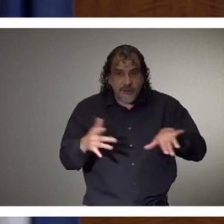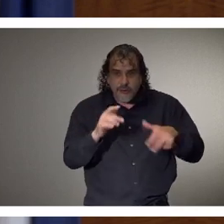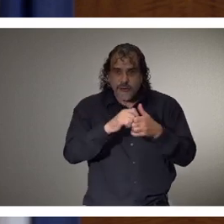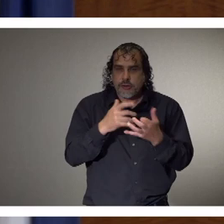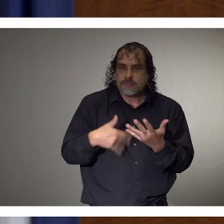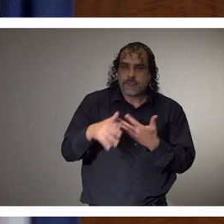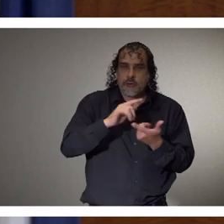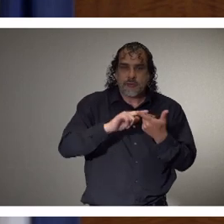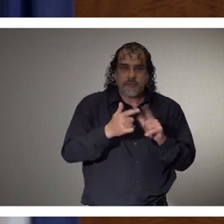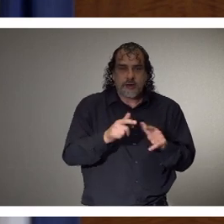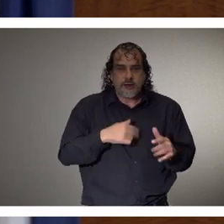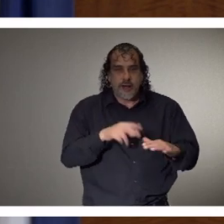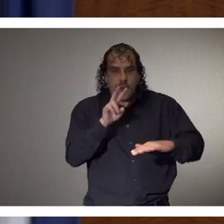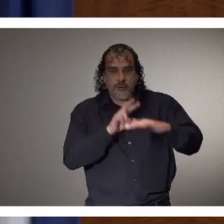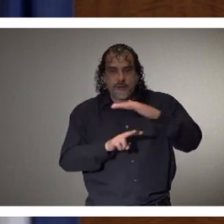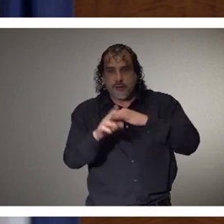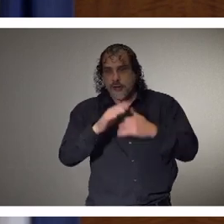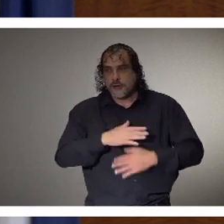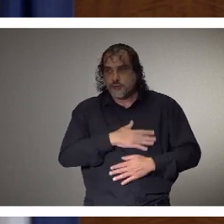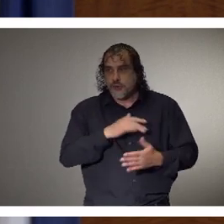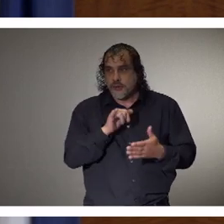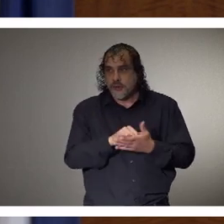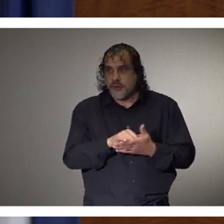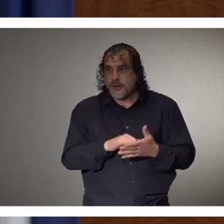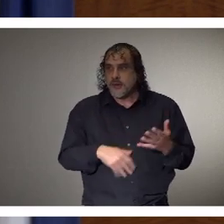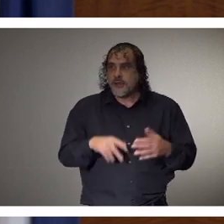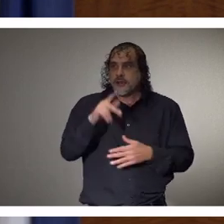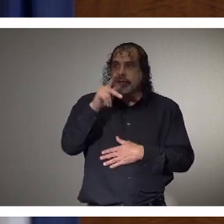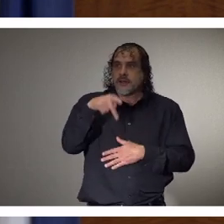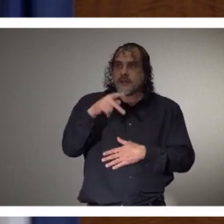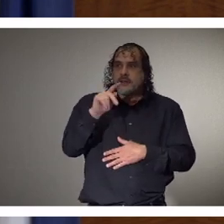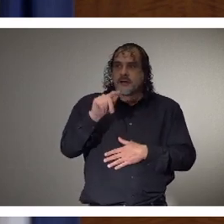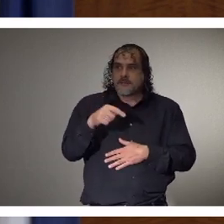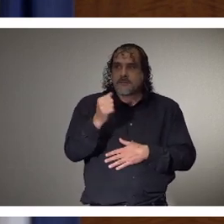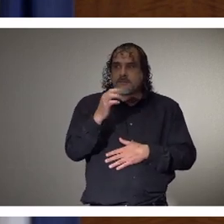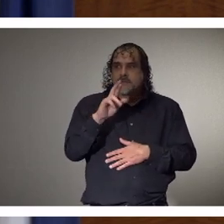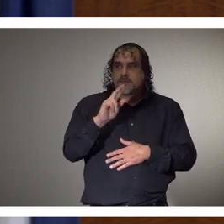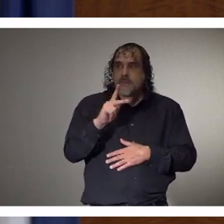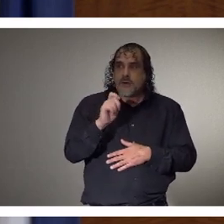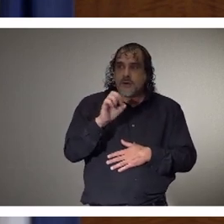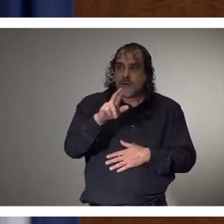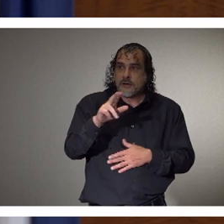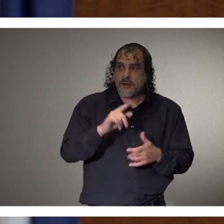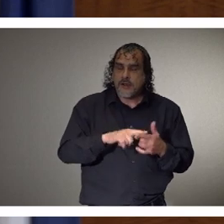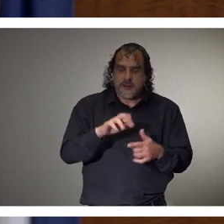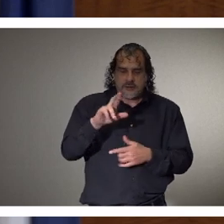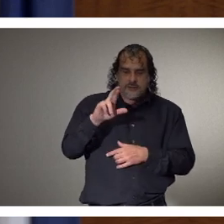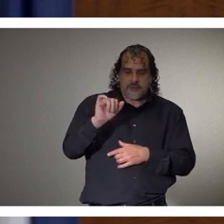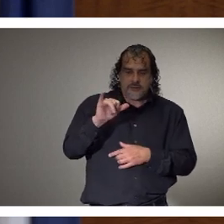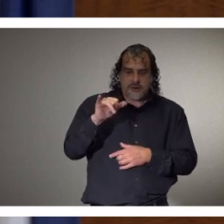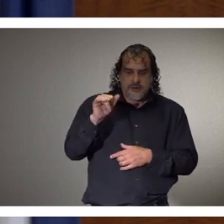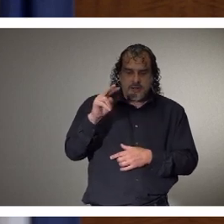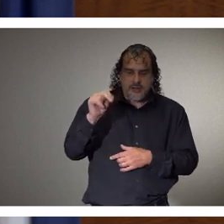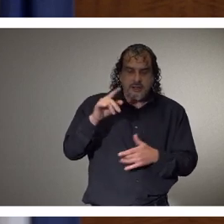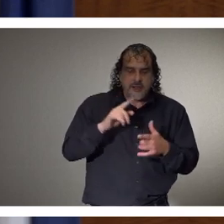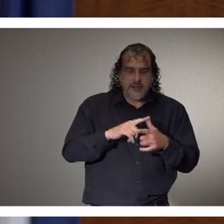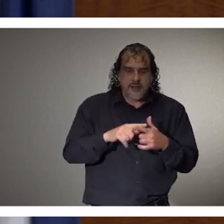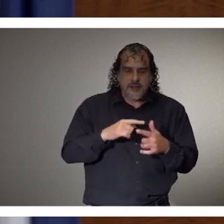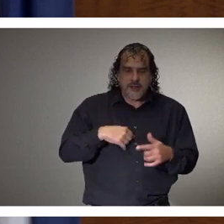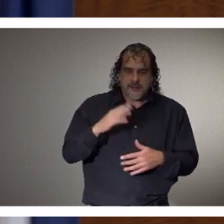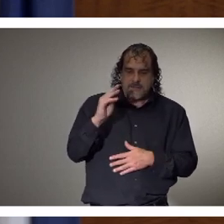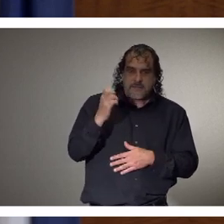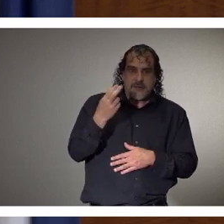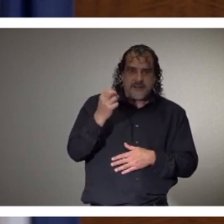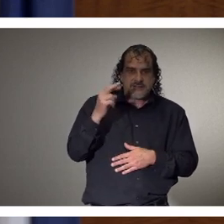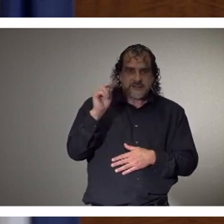friends again, and I look forward to you enjoying that. Parker Ryan from Wesson and Ben Ton enjoys writing and creating